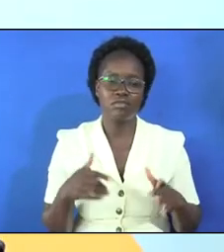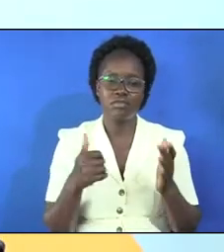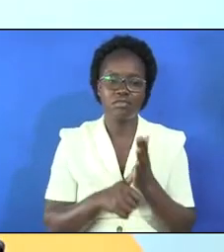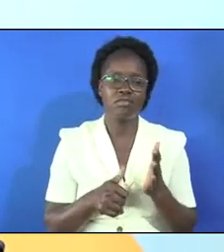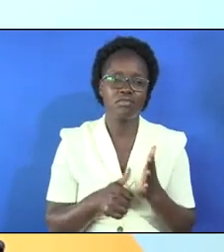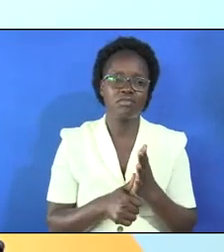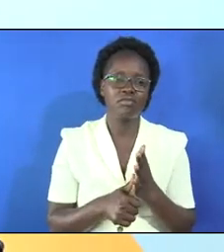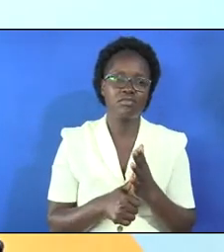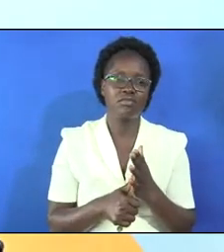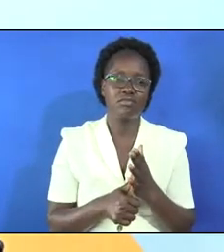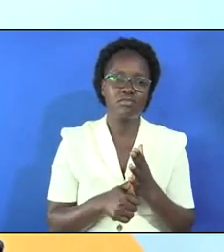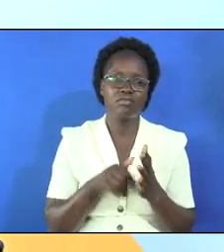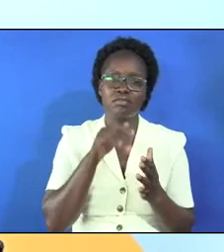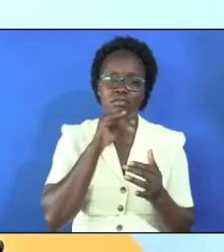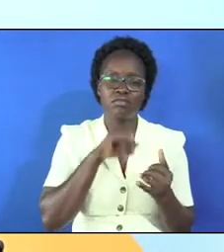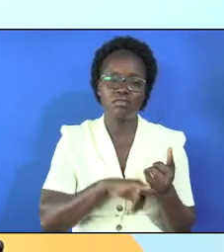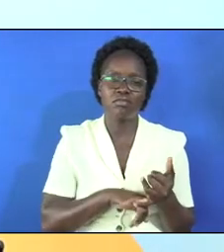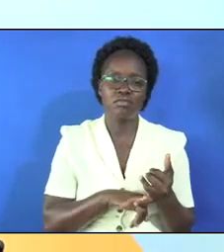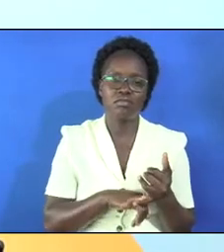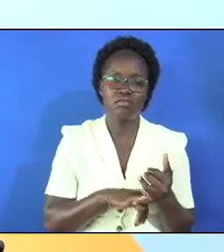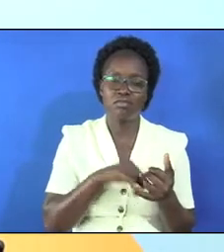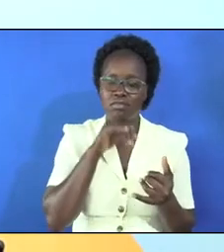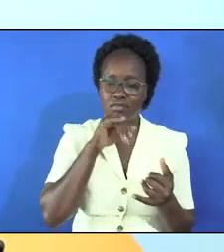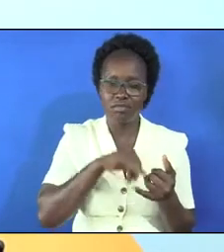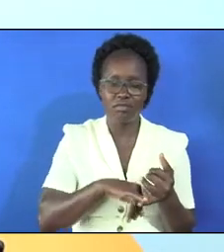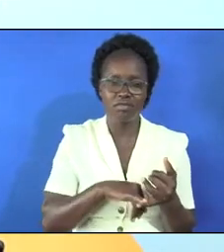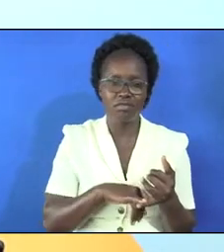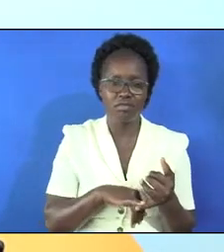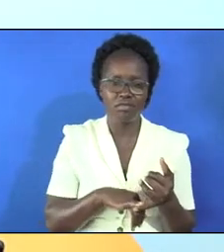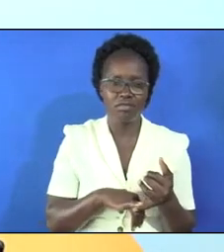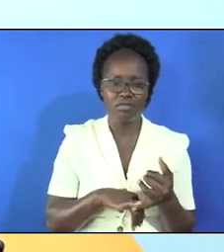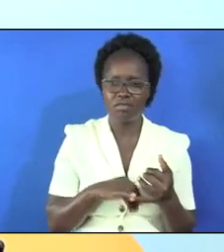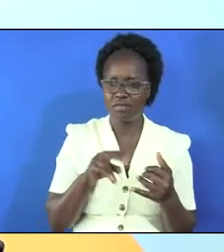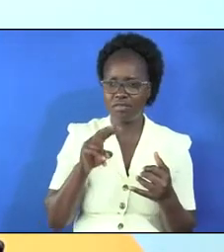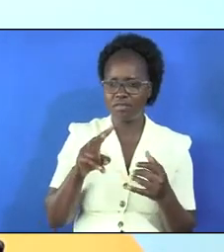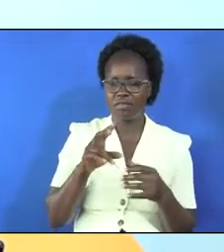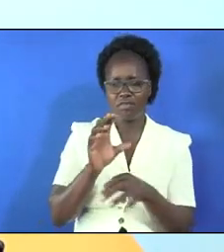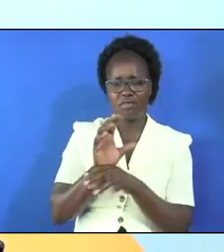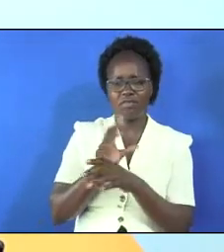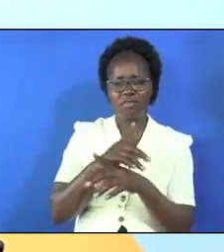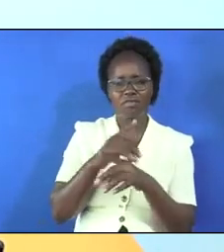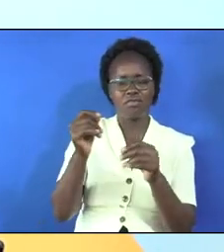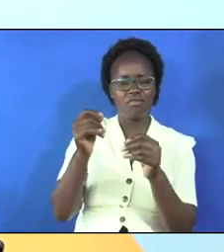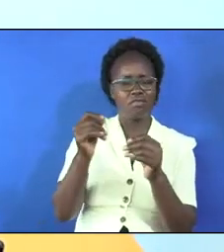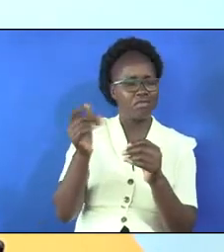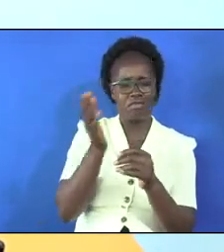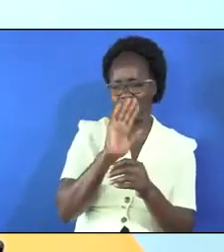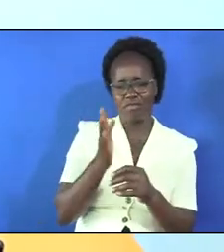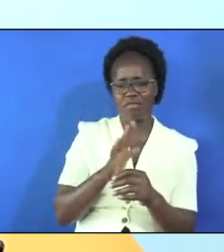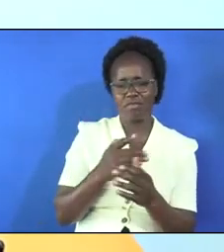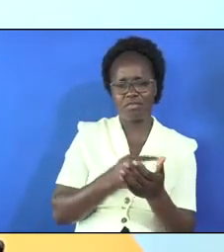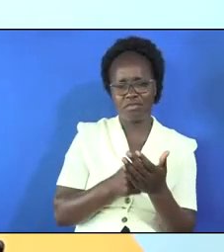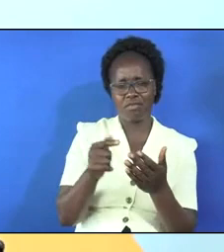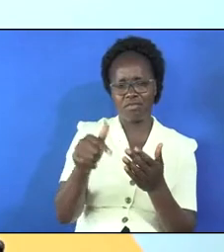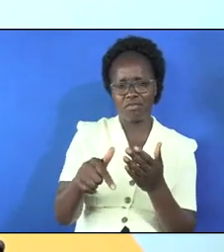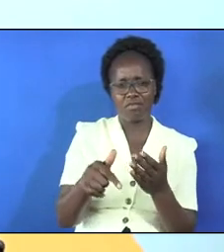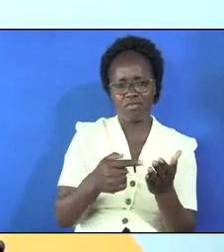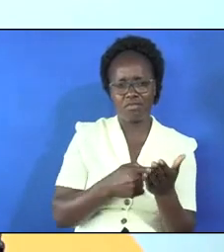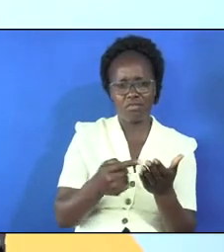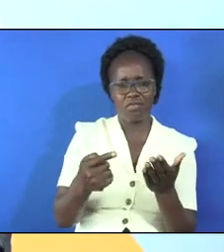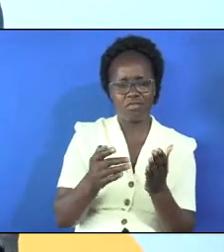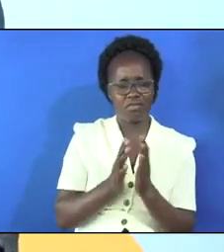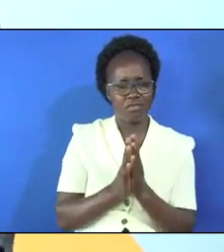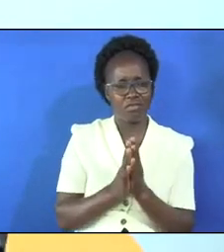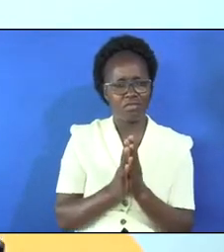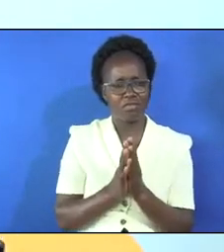problem with the husband that the husband does not want to see her go to church so this week because it was a